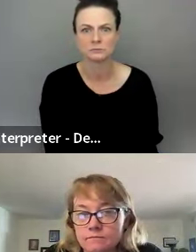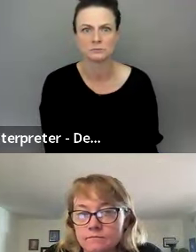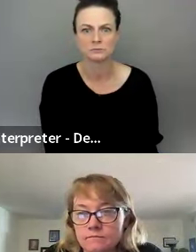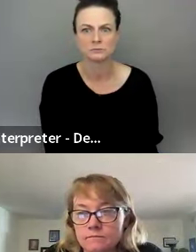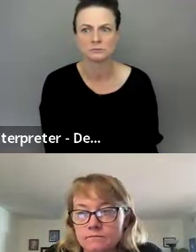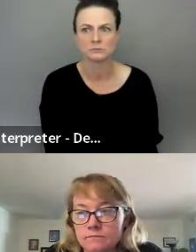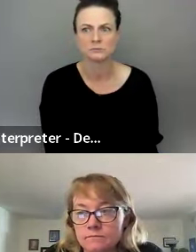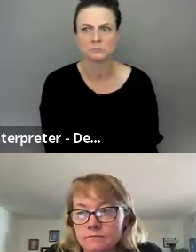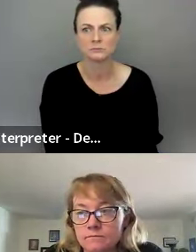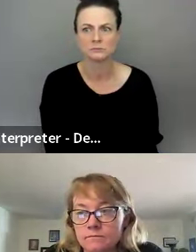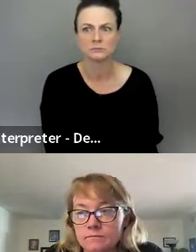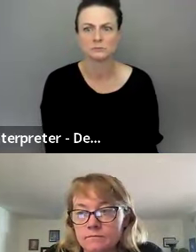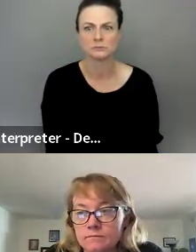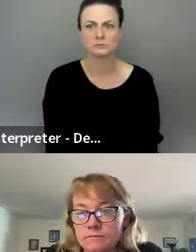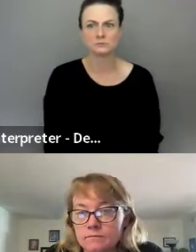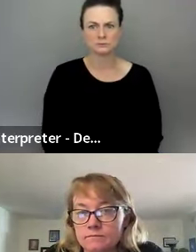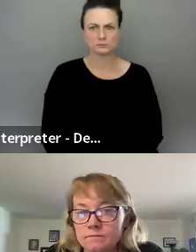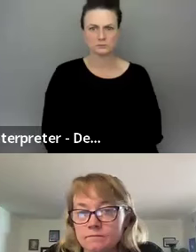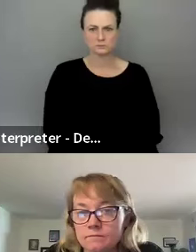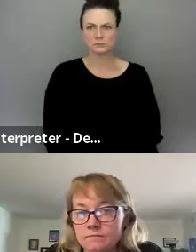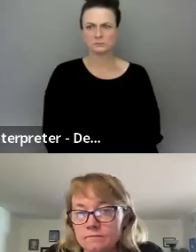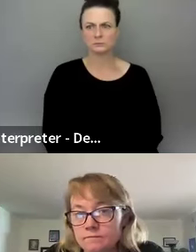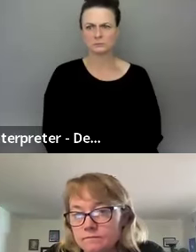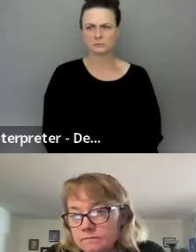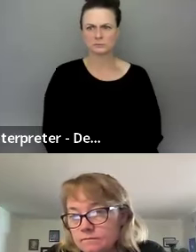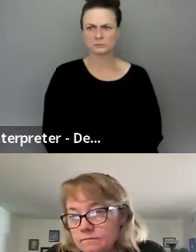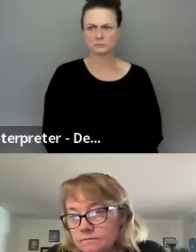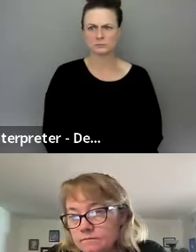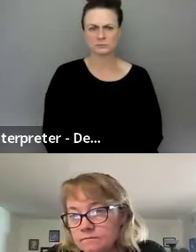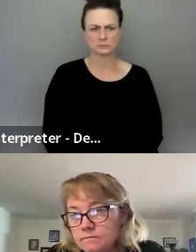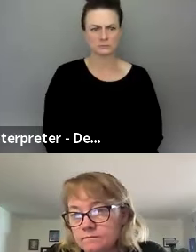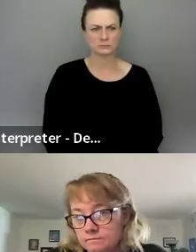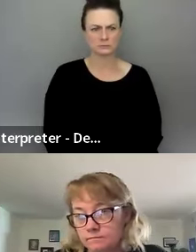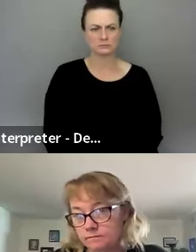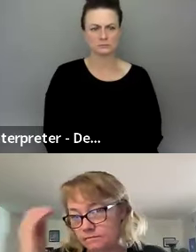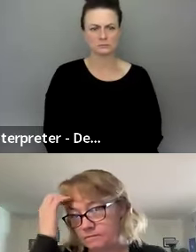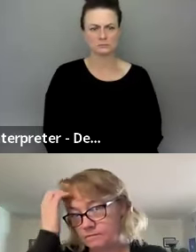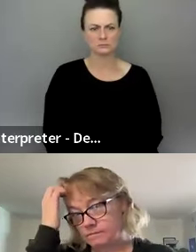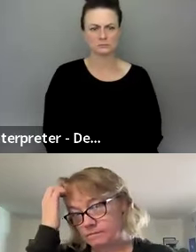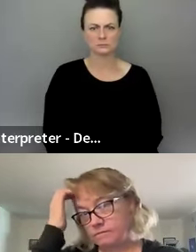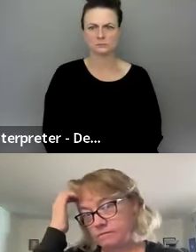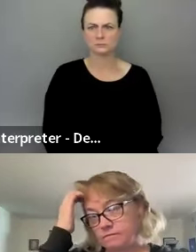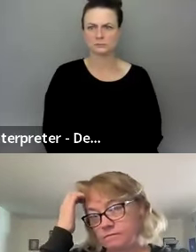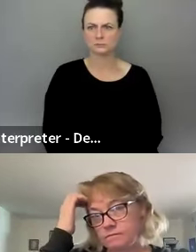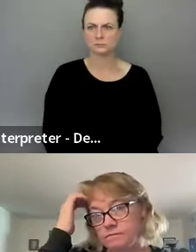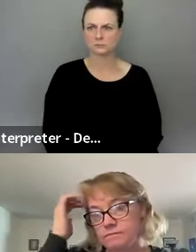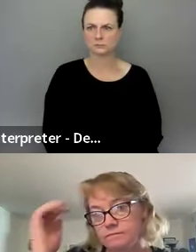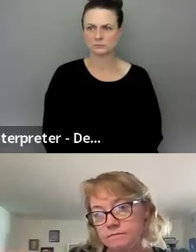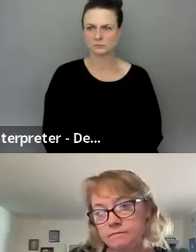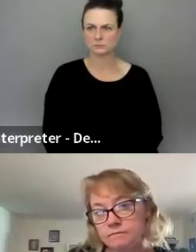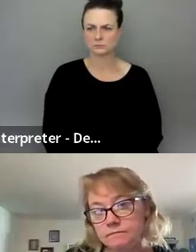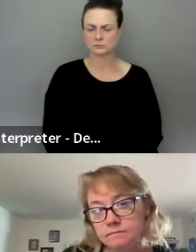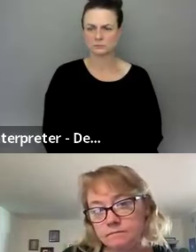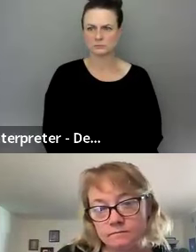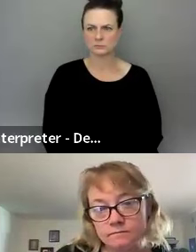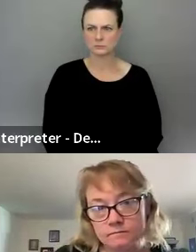Yeah, I think, and maybe Andres, you can help with that is creating a doc where it's like a step-by